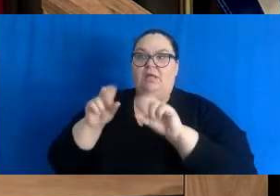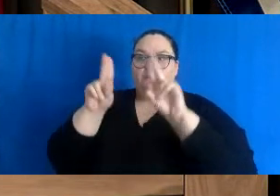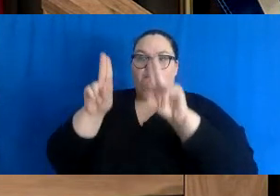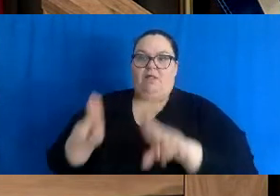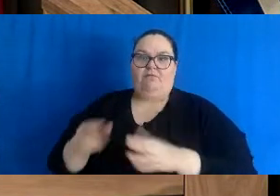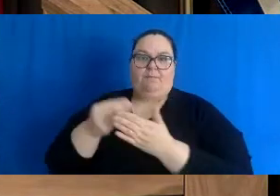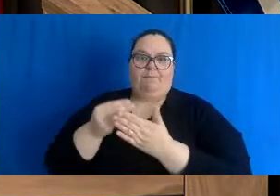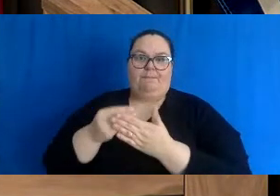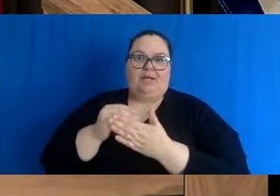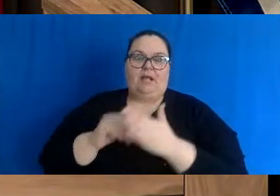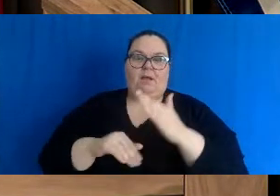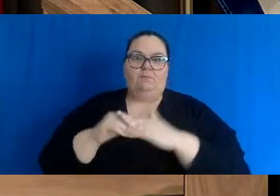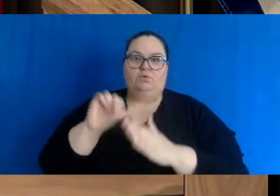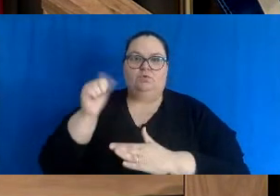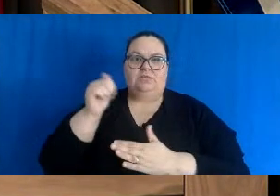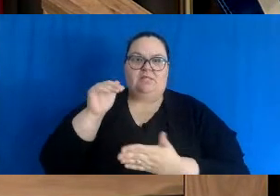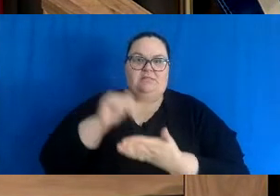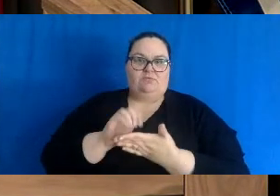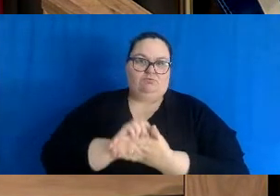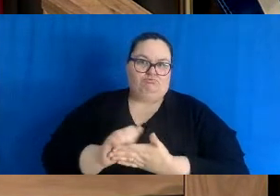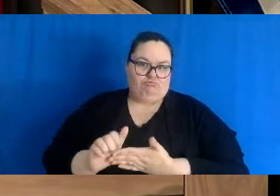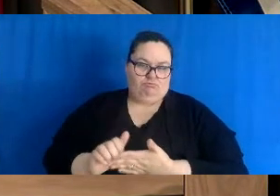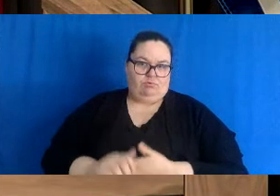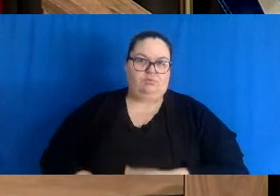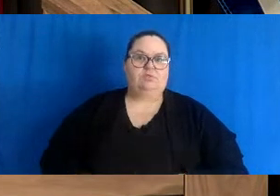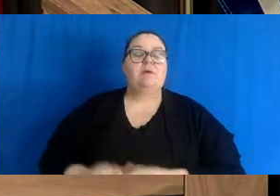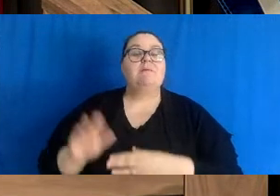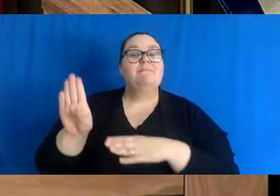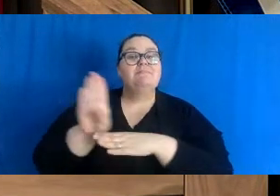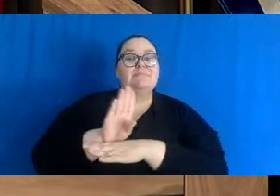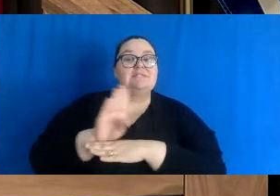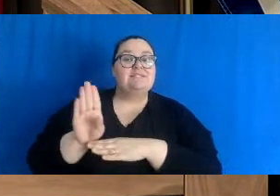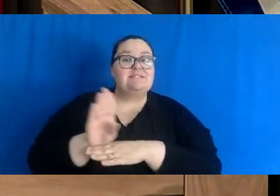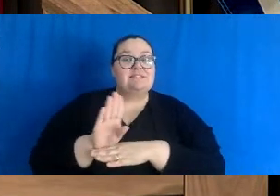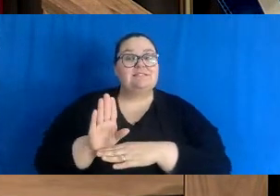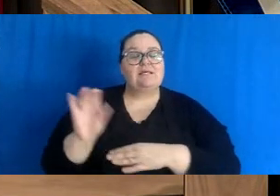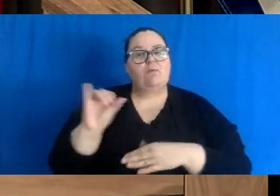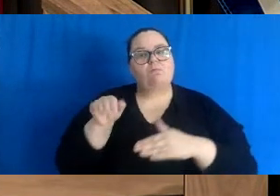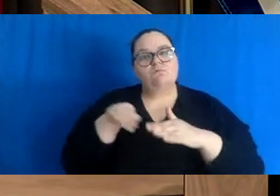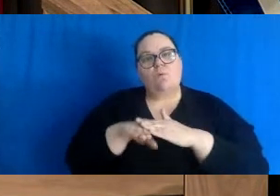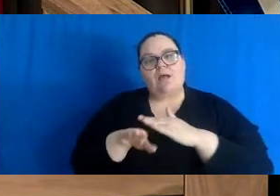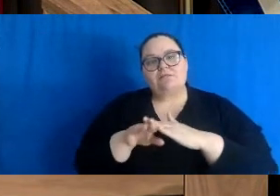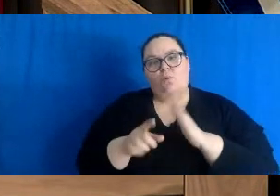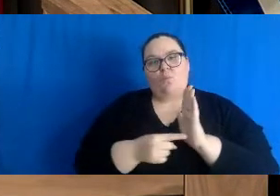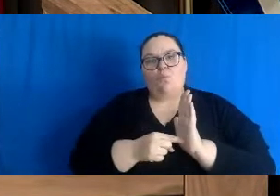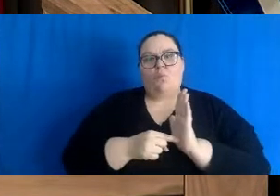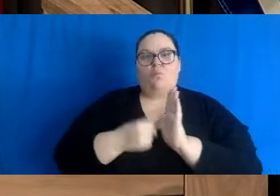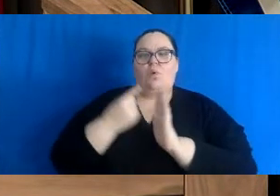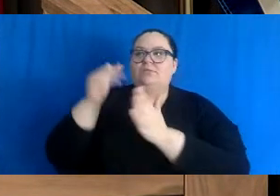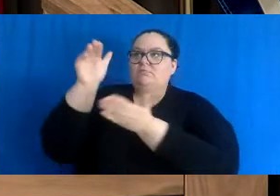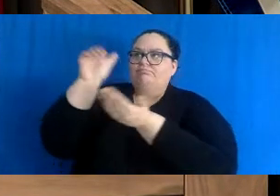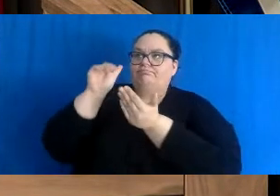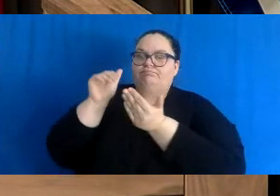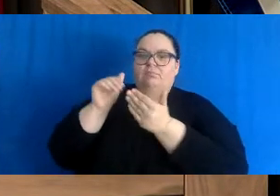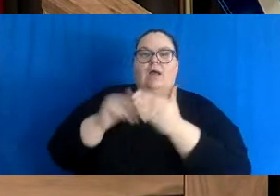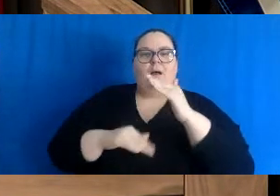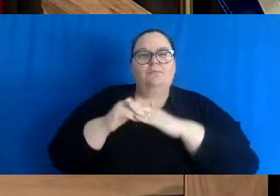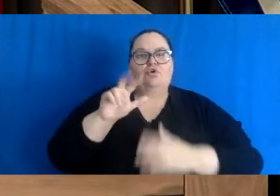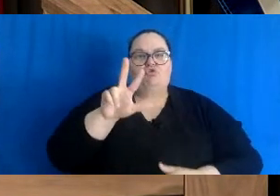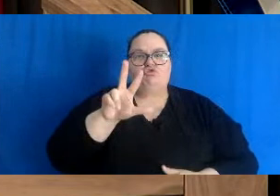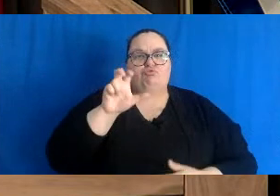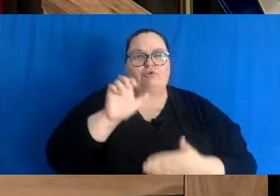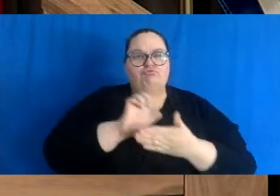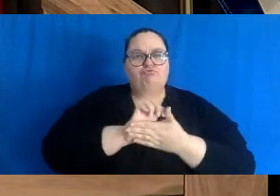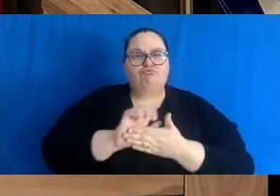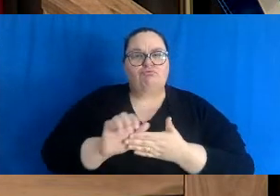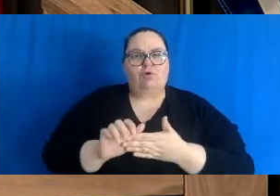In Phase 3, businesses can also access a one-time subsidy of up to $300,000 to help cover